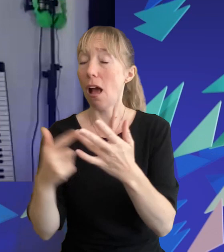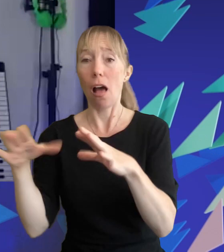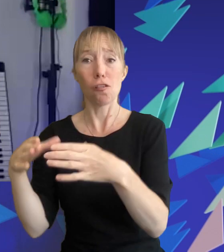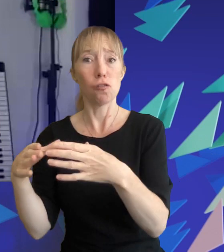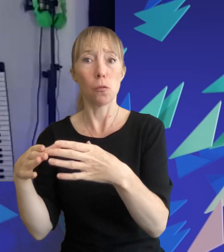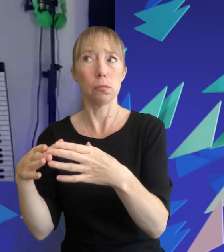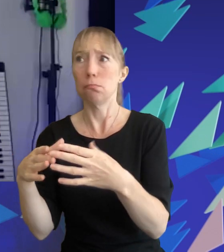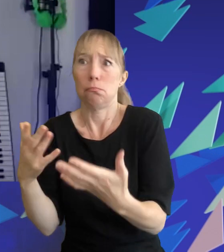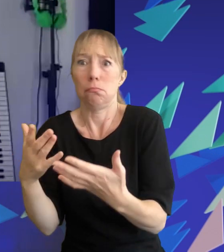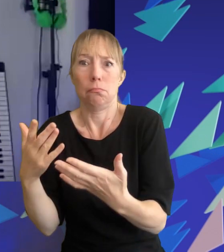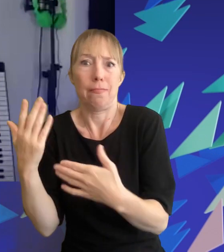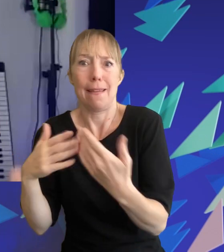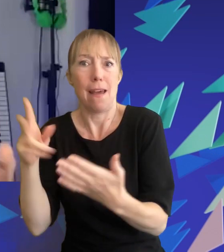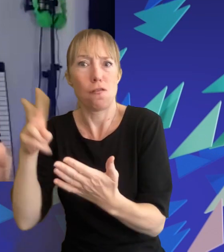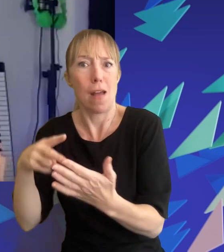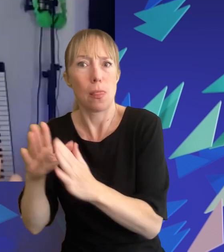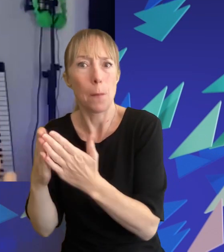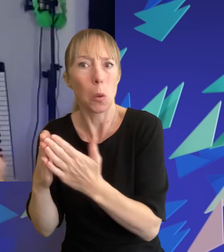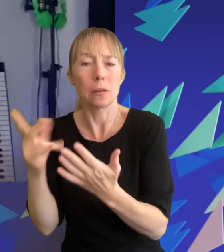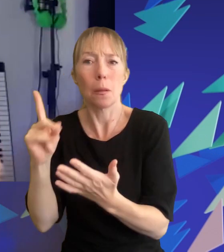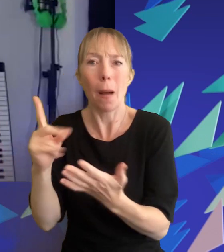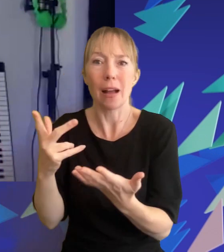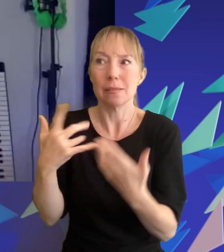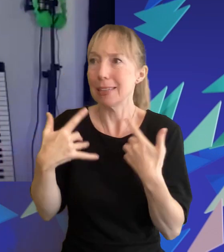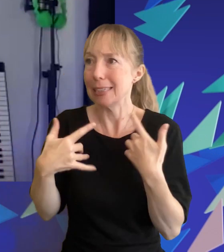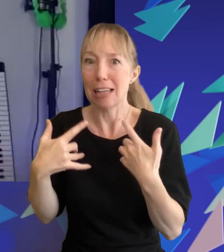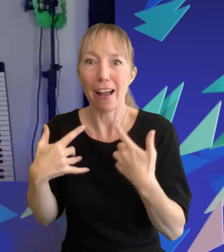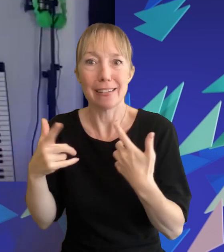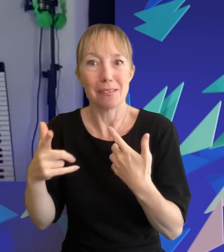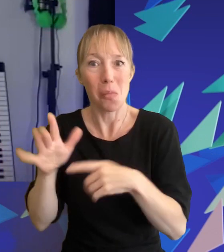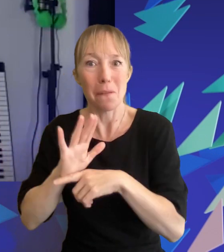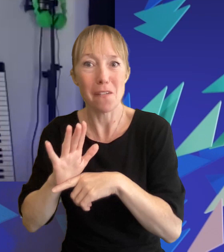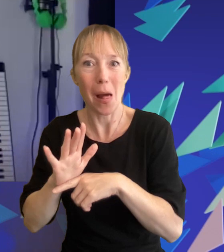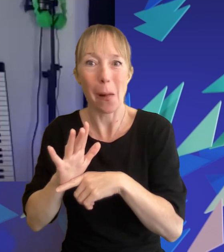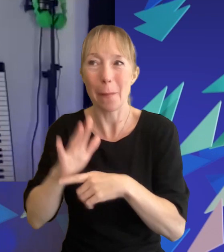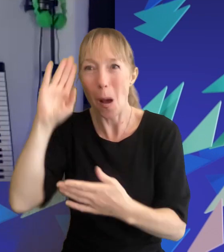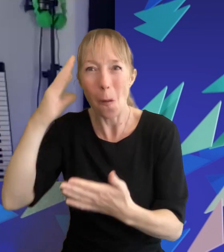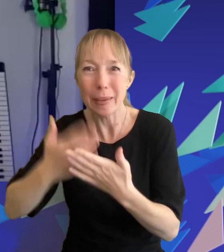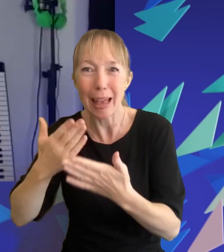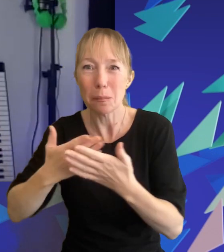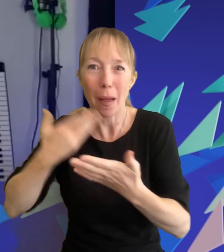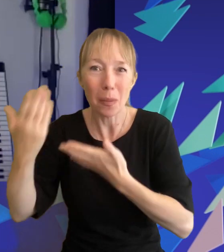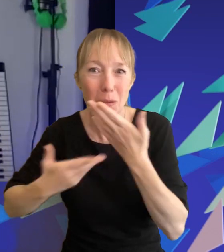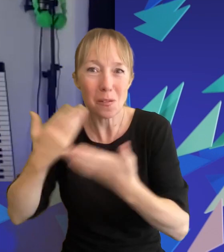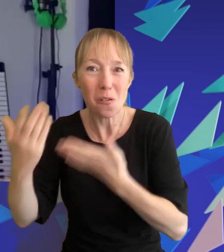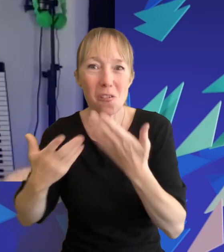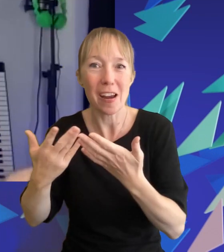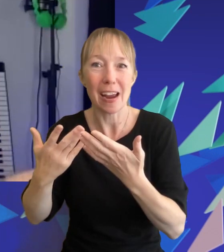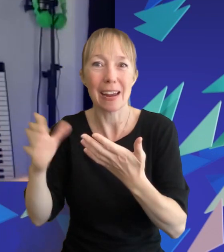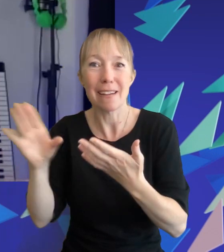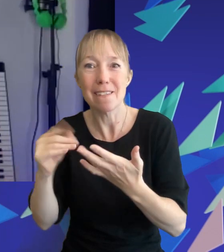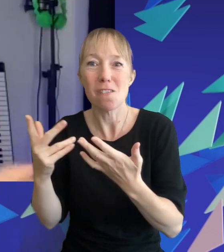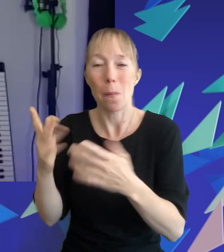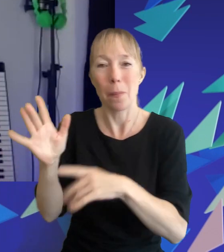books but there was so much hype around the film that they were getting obsessed with the story to from a